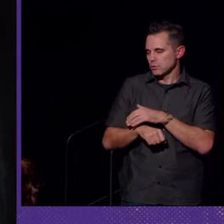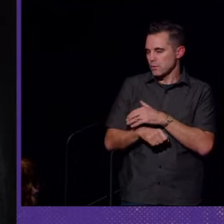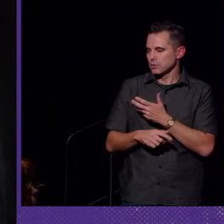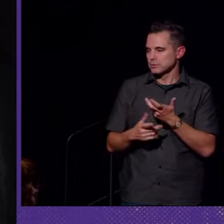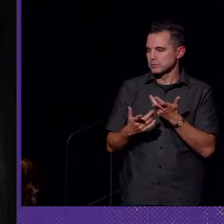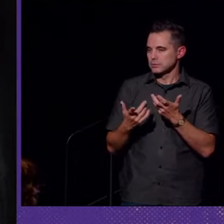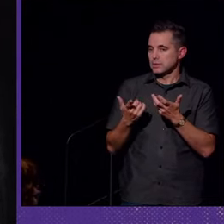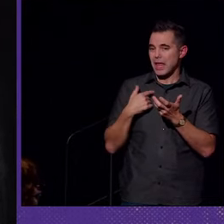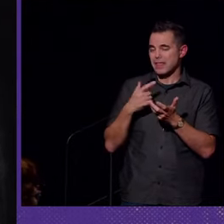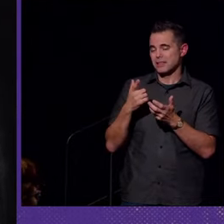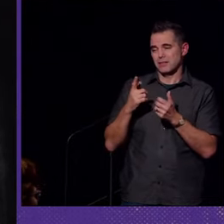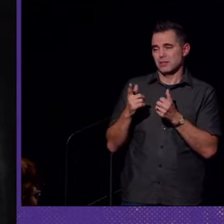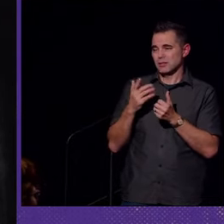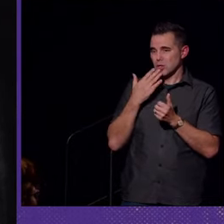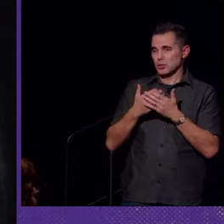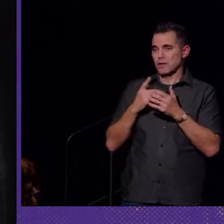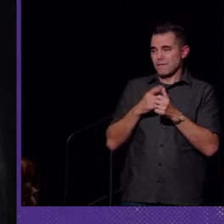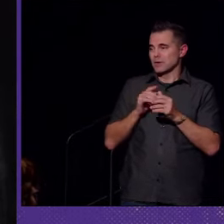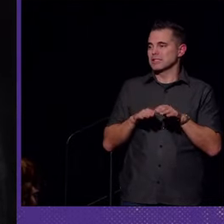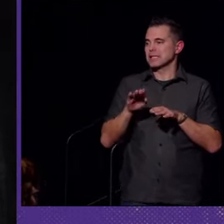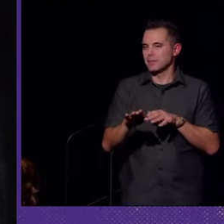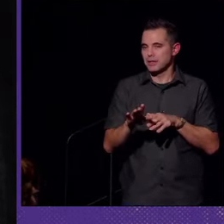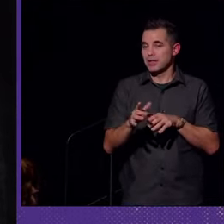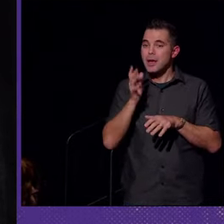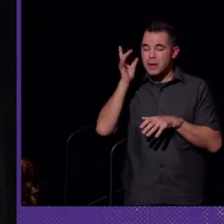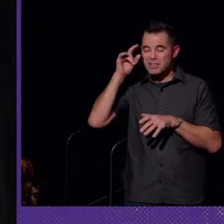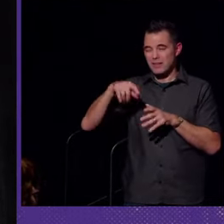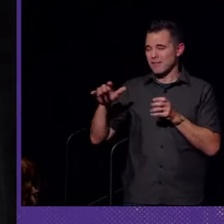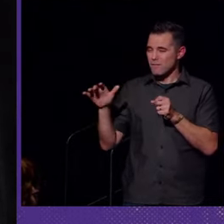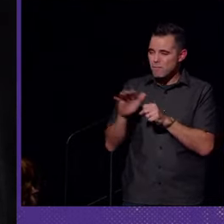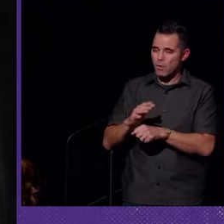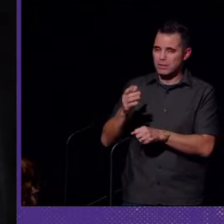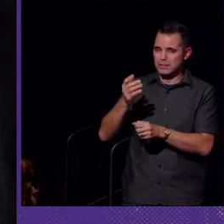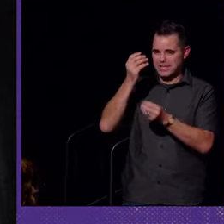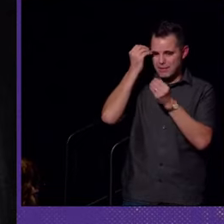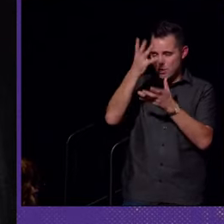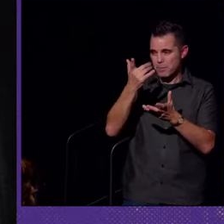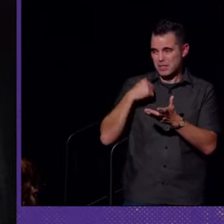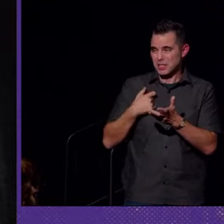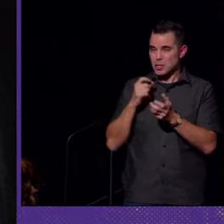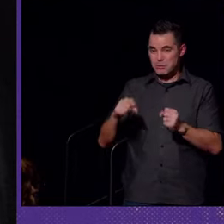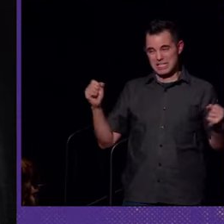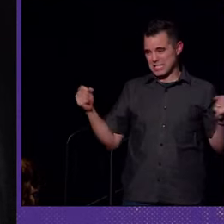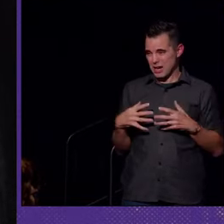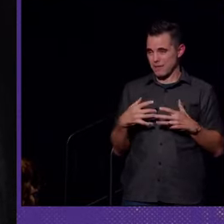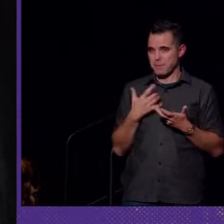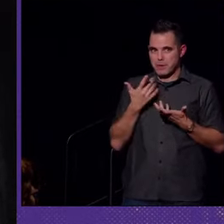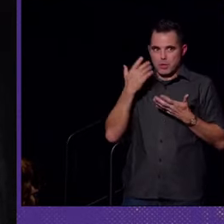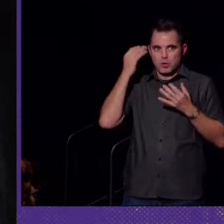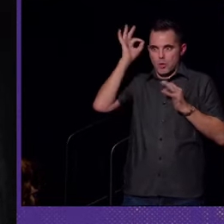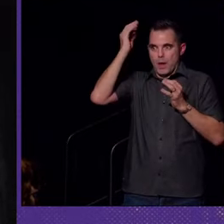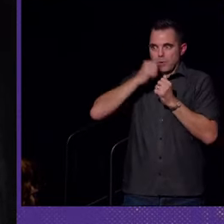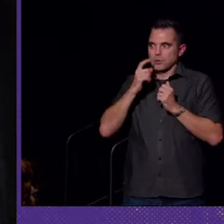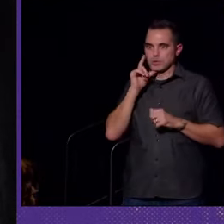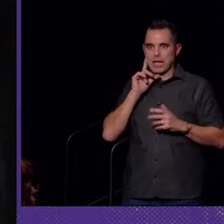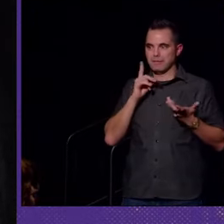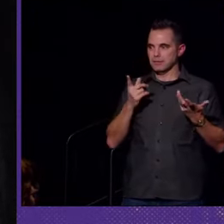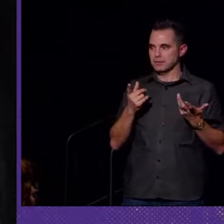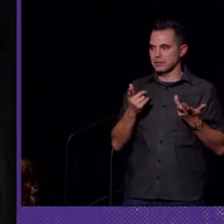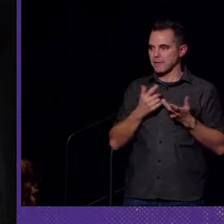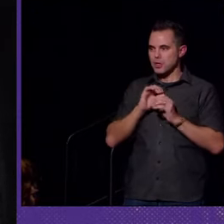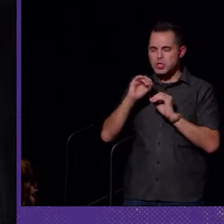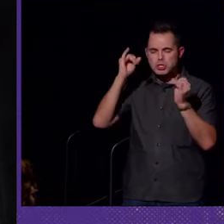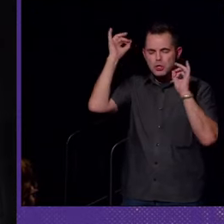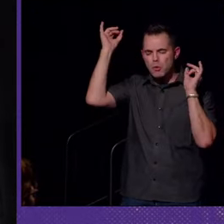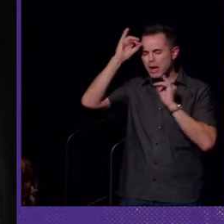and I think that's a good first step forward. I think parents need to be fully informed, because it could be terrifying. Maybe you don't know anybody who's deaf. Maybe you have